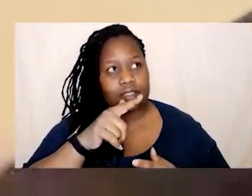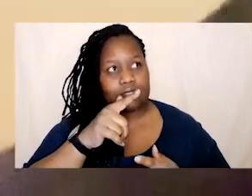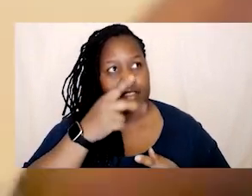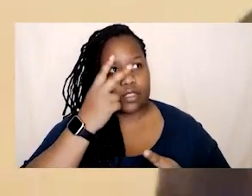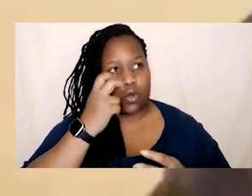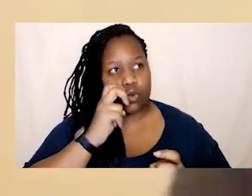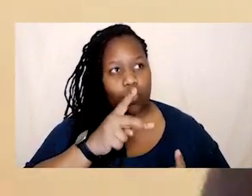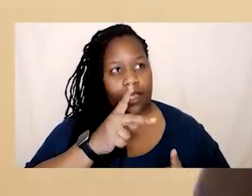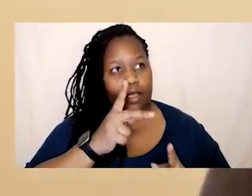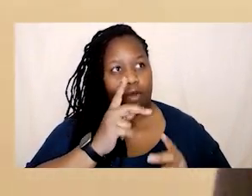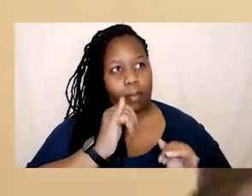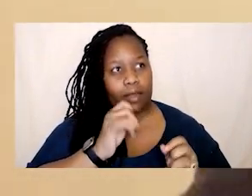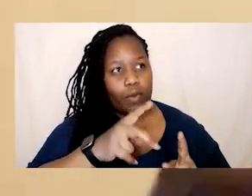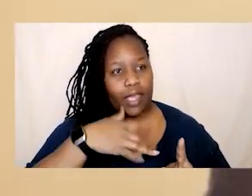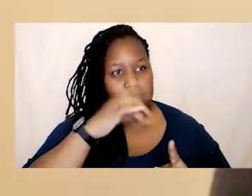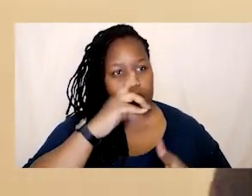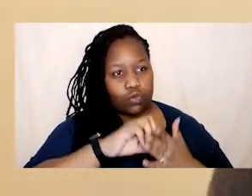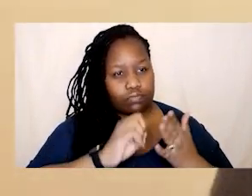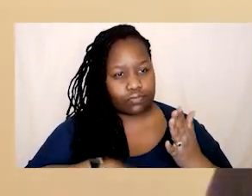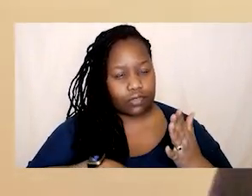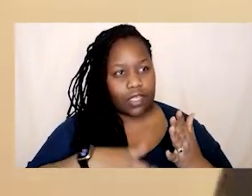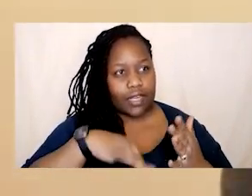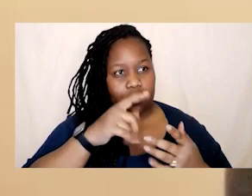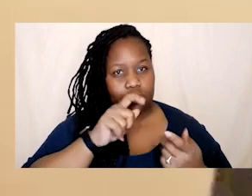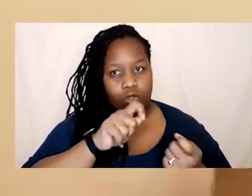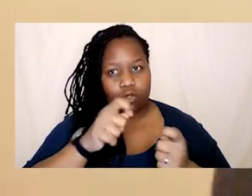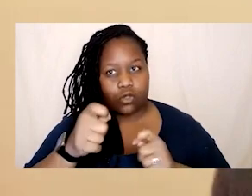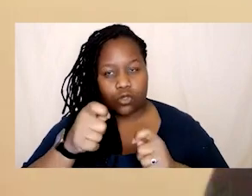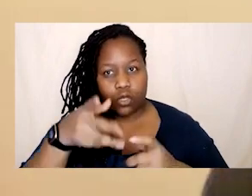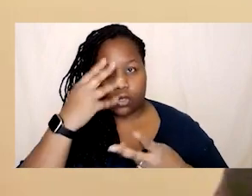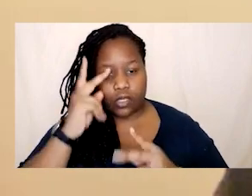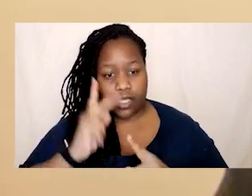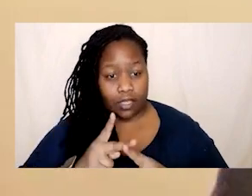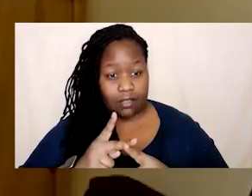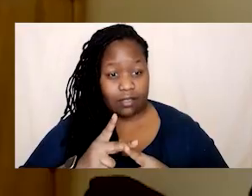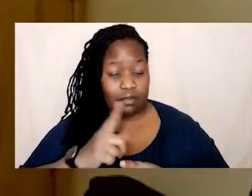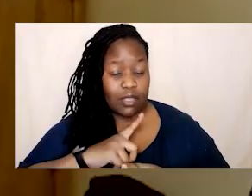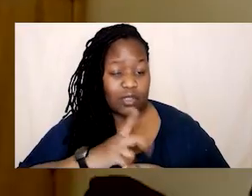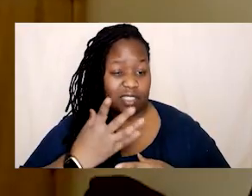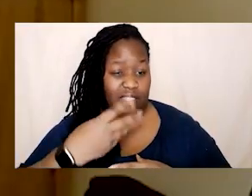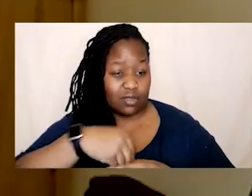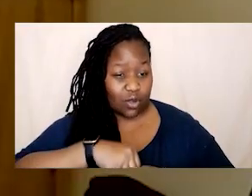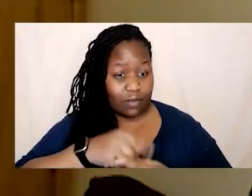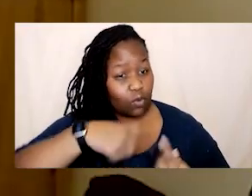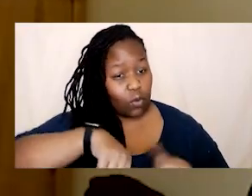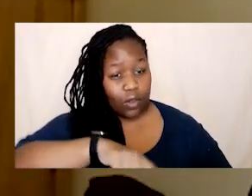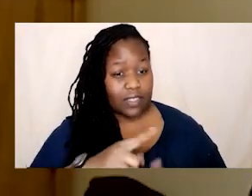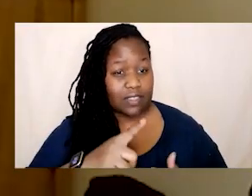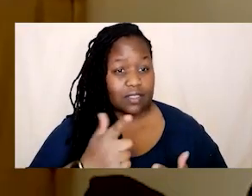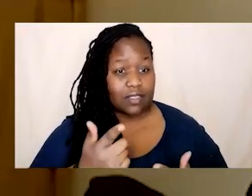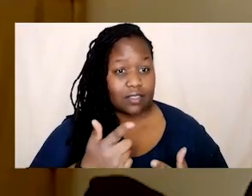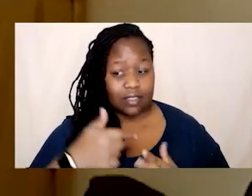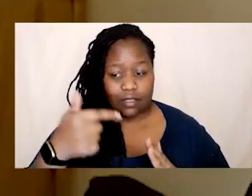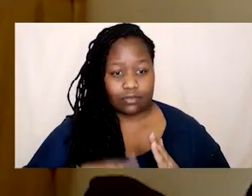eject it out of me again because it's so internalized for all of us all the time yeah absolutely i mean you cannot